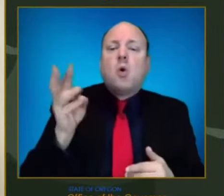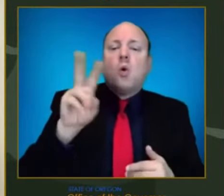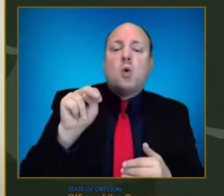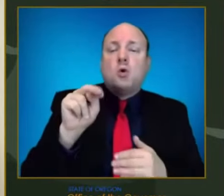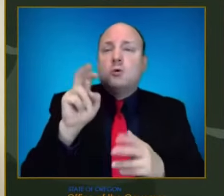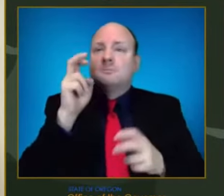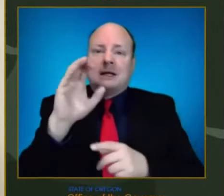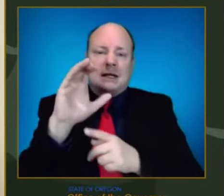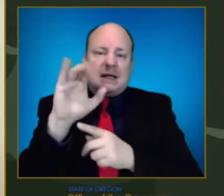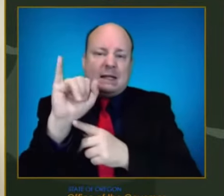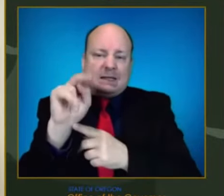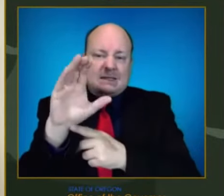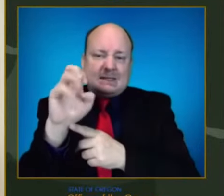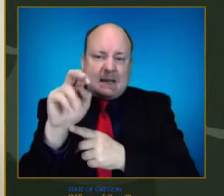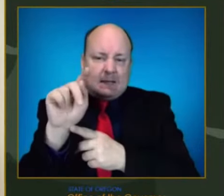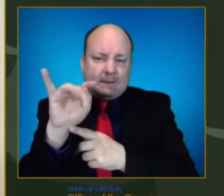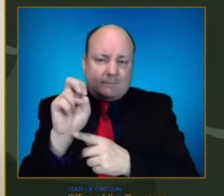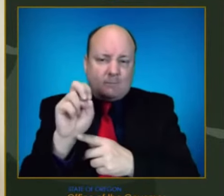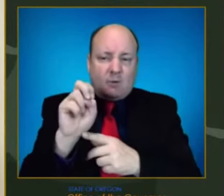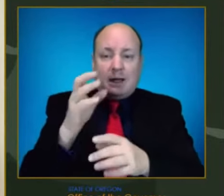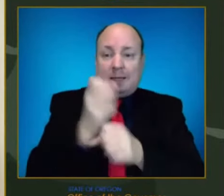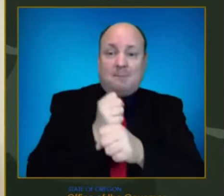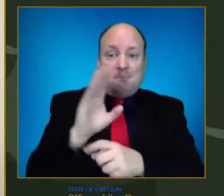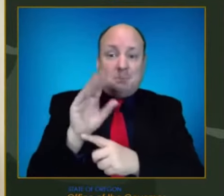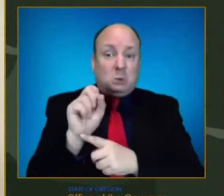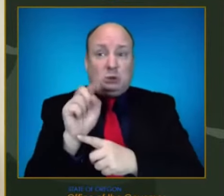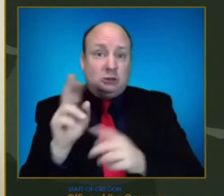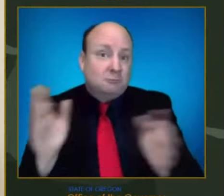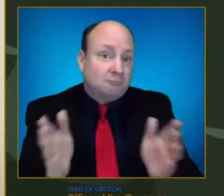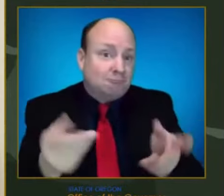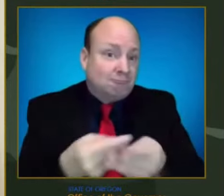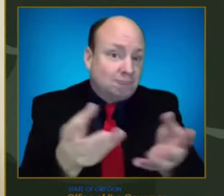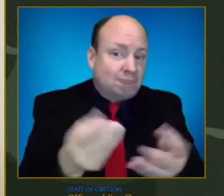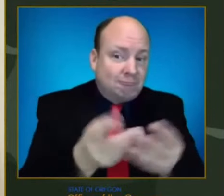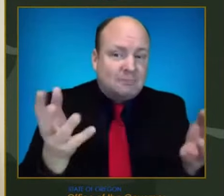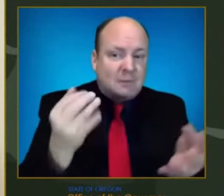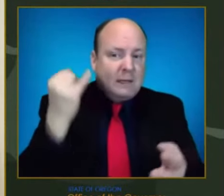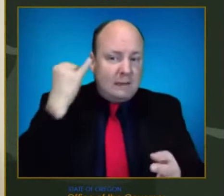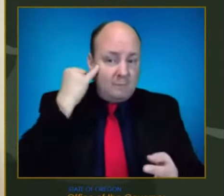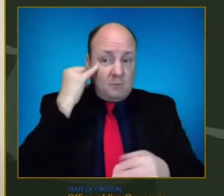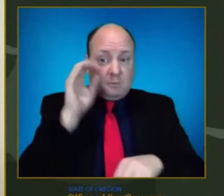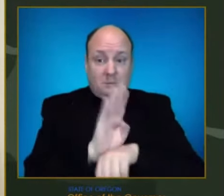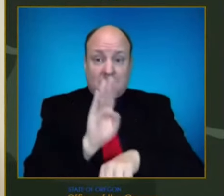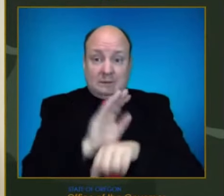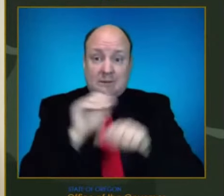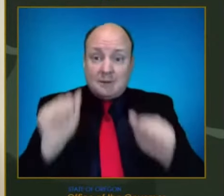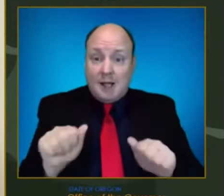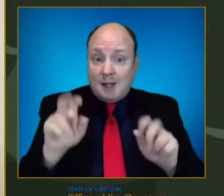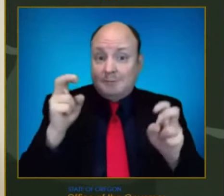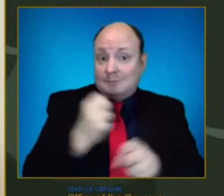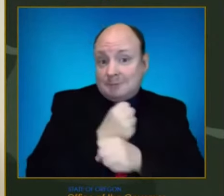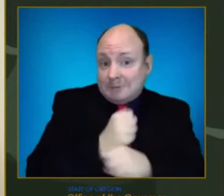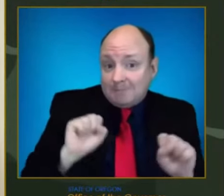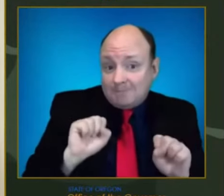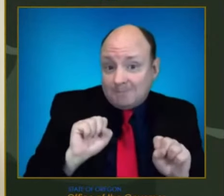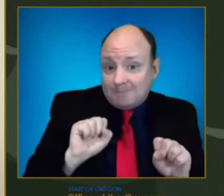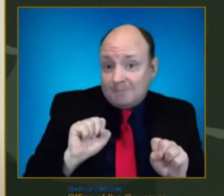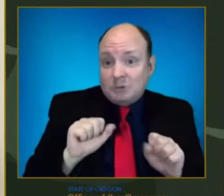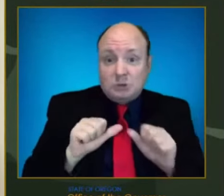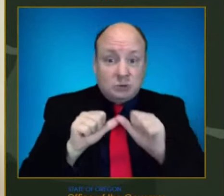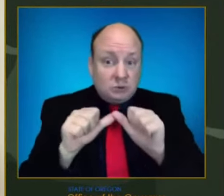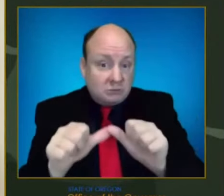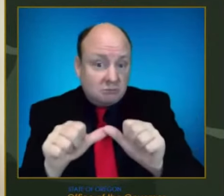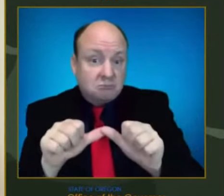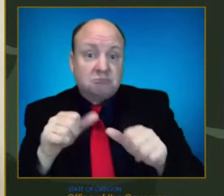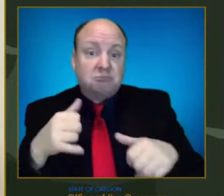encourage and support that. And for businesses that can safely and productively have their employees